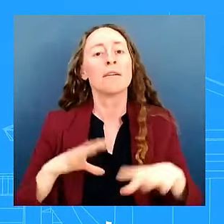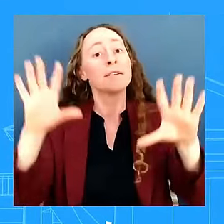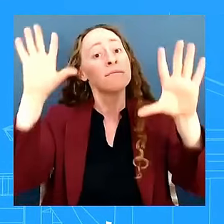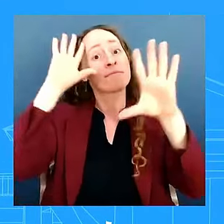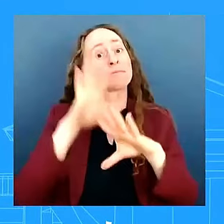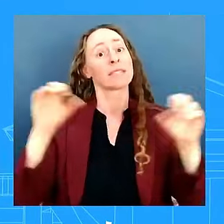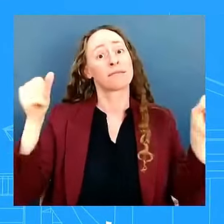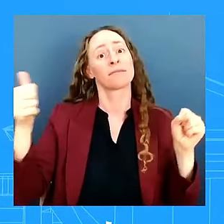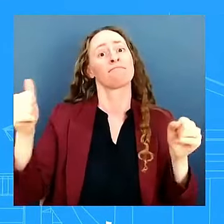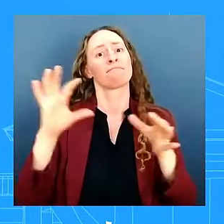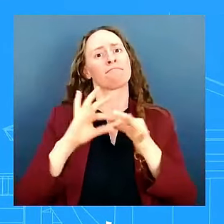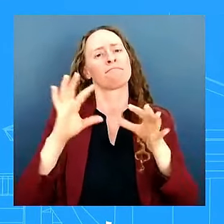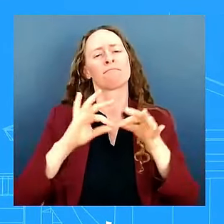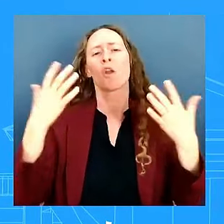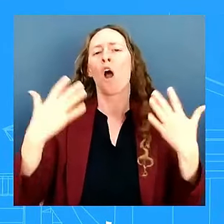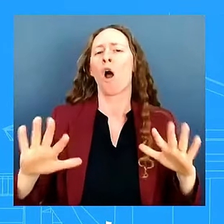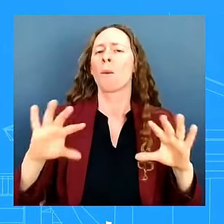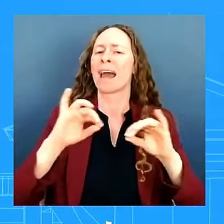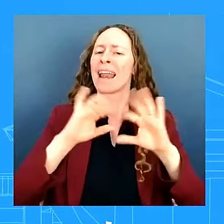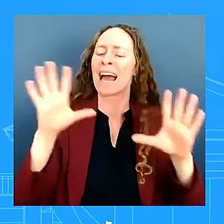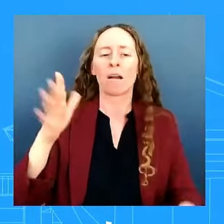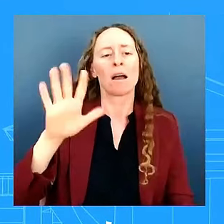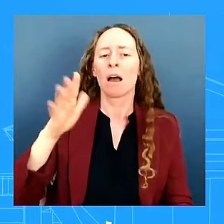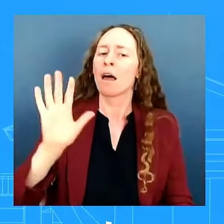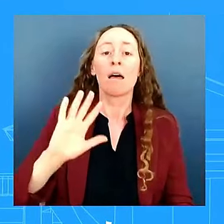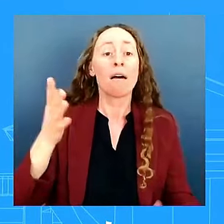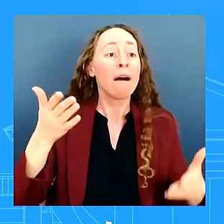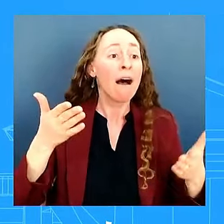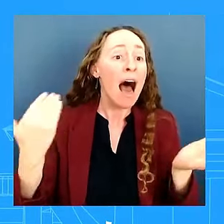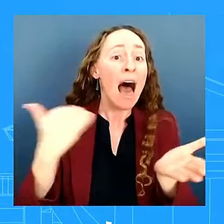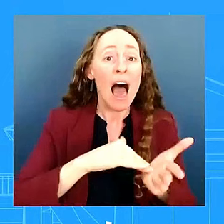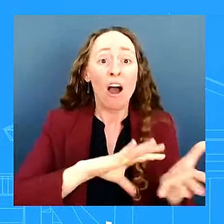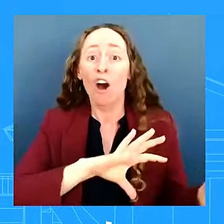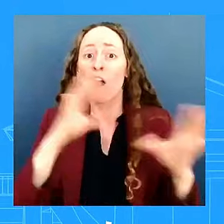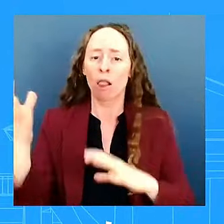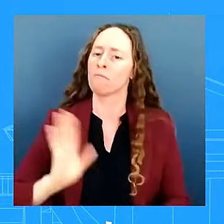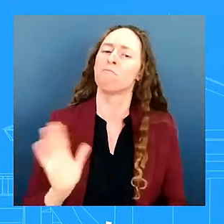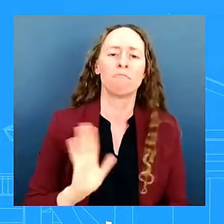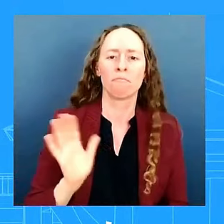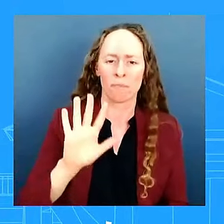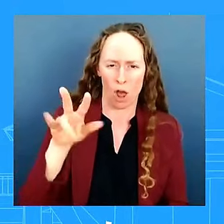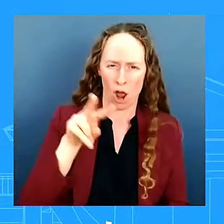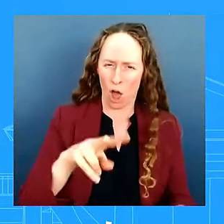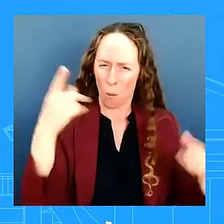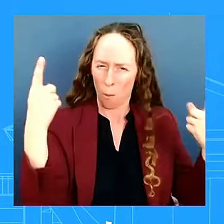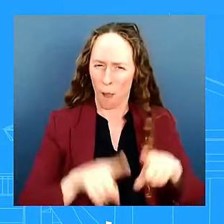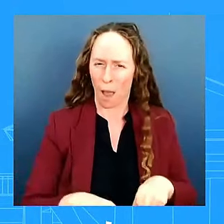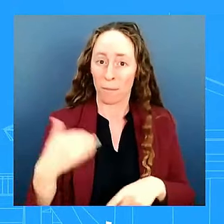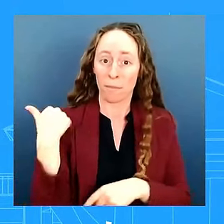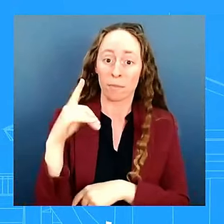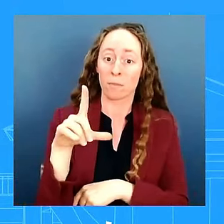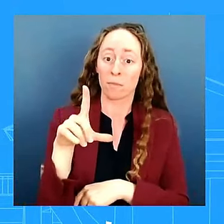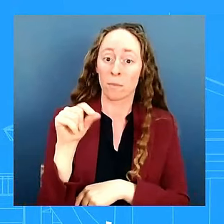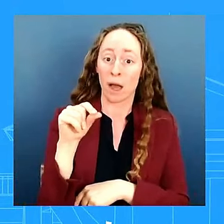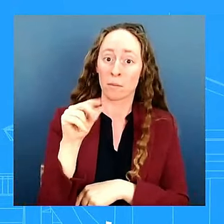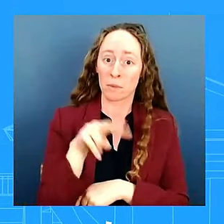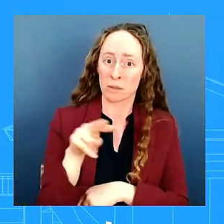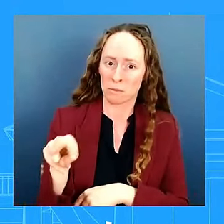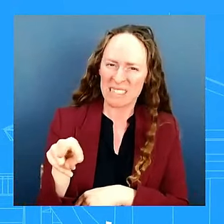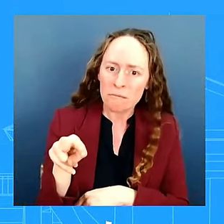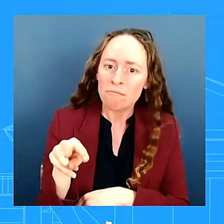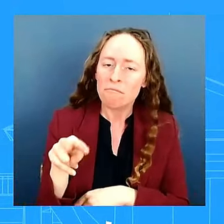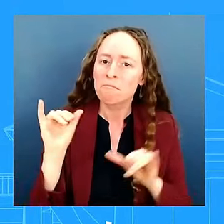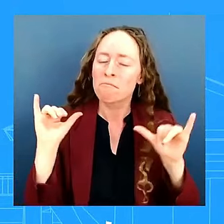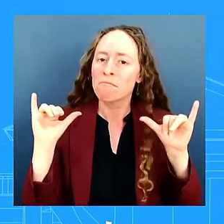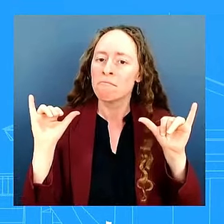look at 2022 the elections from 22 2022 we know that americans care about their democracy they care about